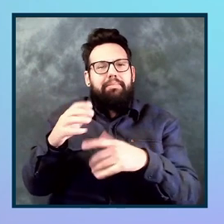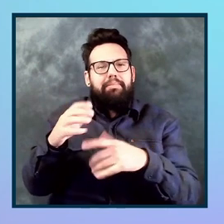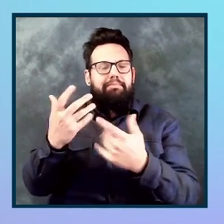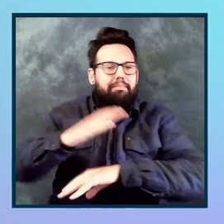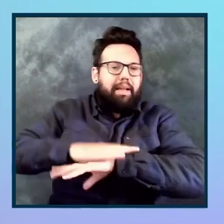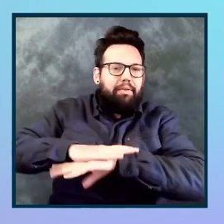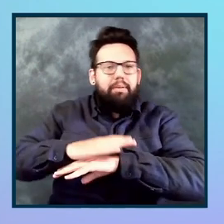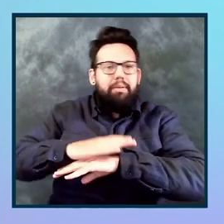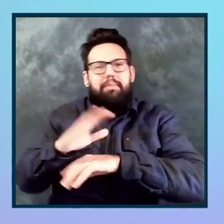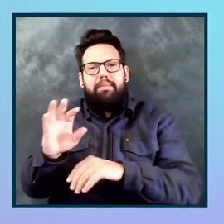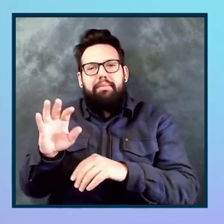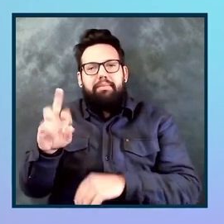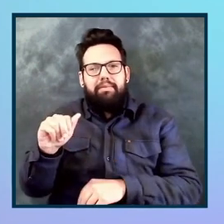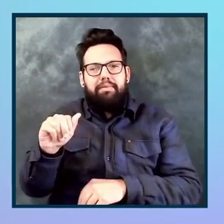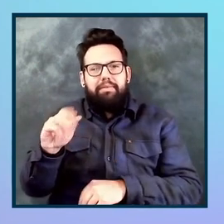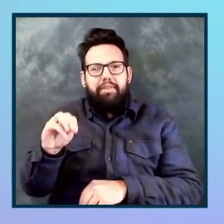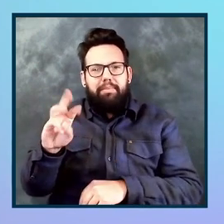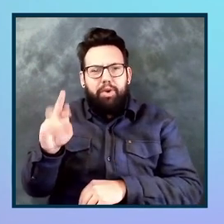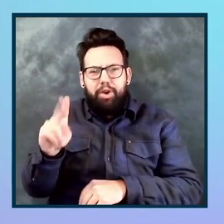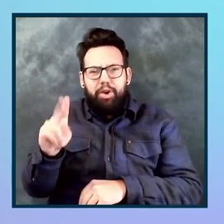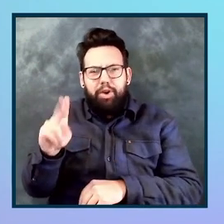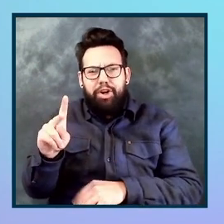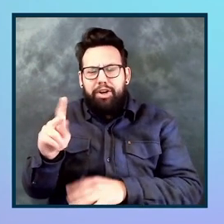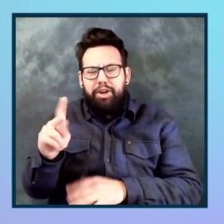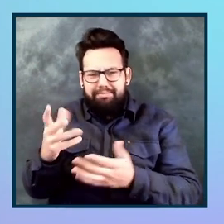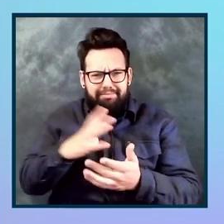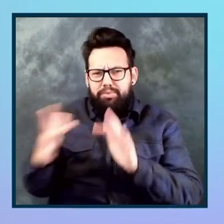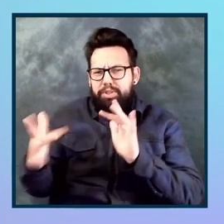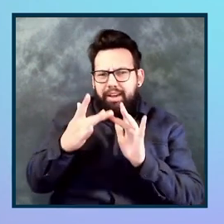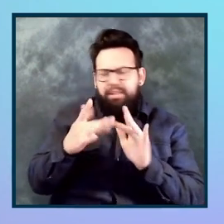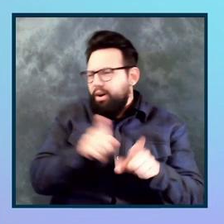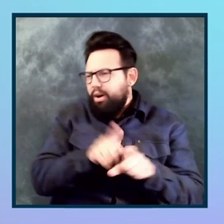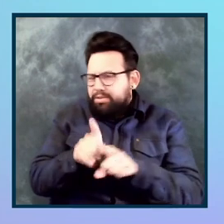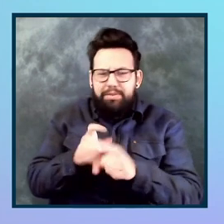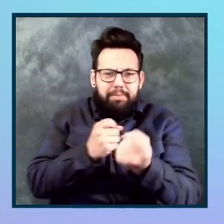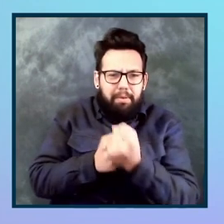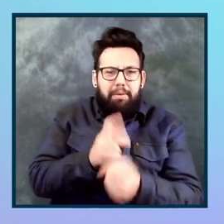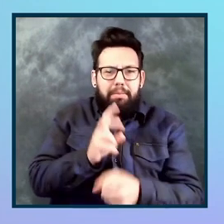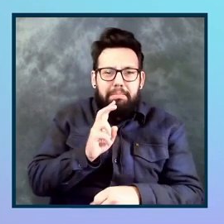Awesome. It's not even just JavaScript either. There's, there's Python integrations and Java.